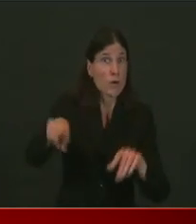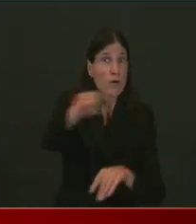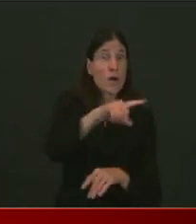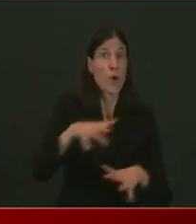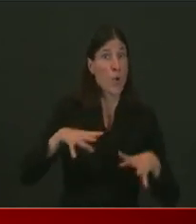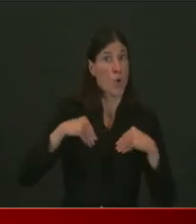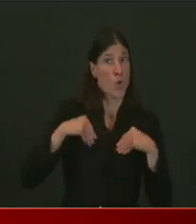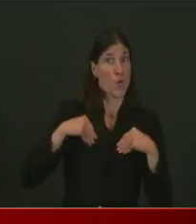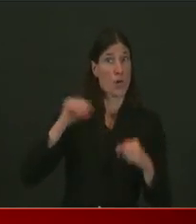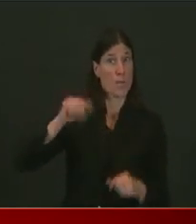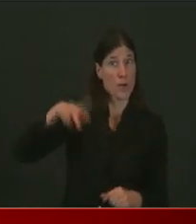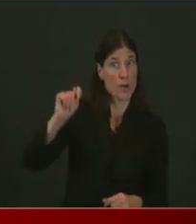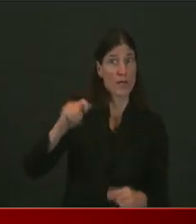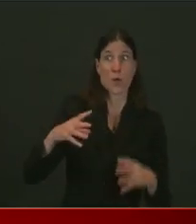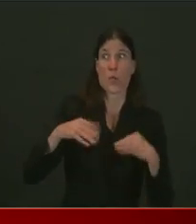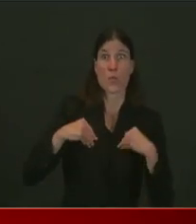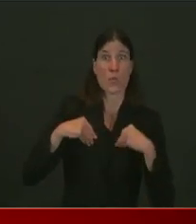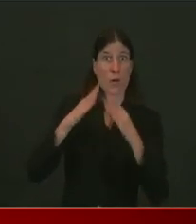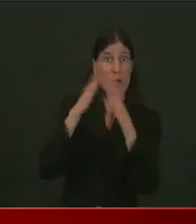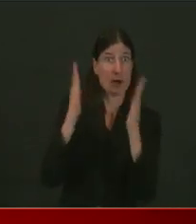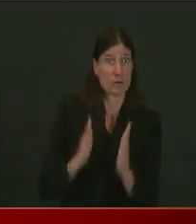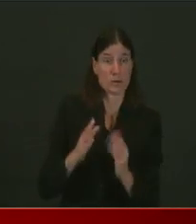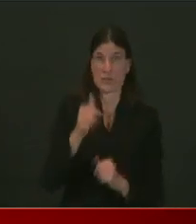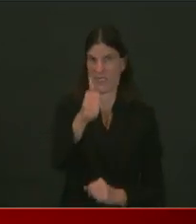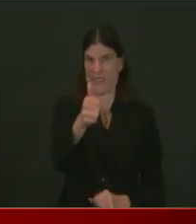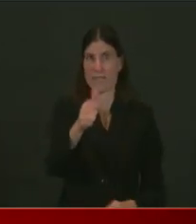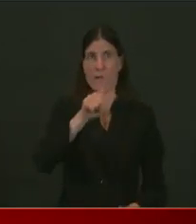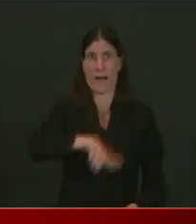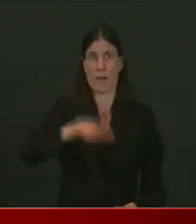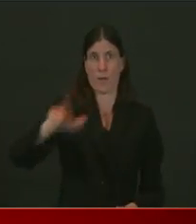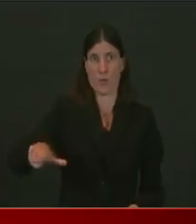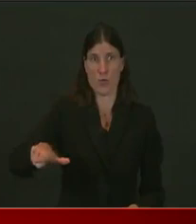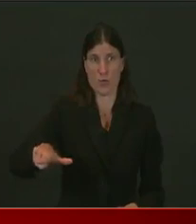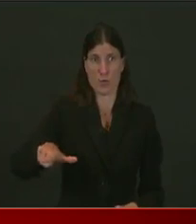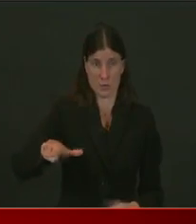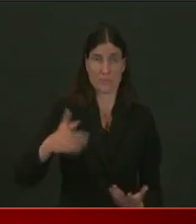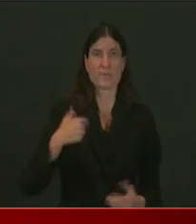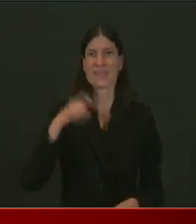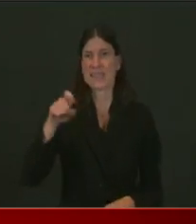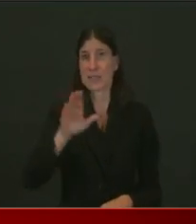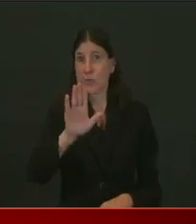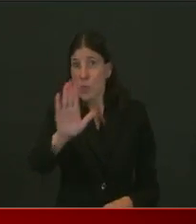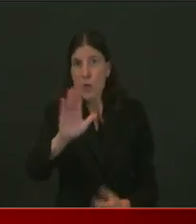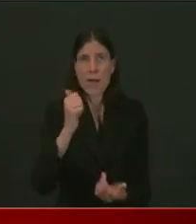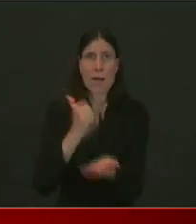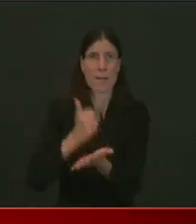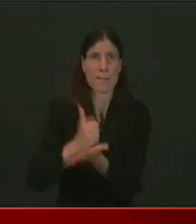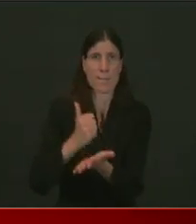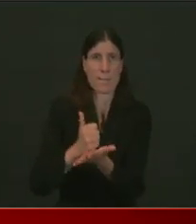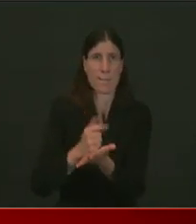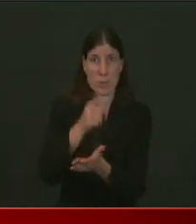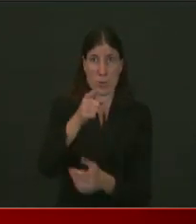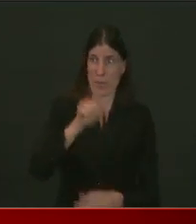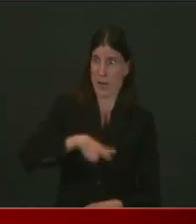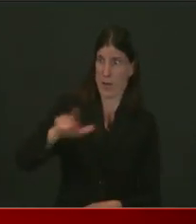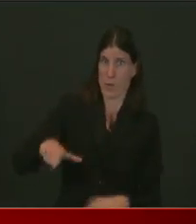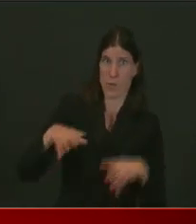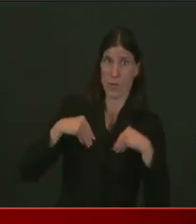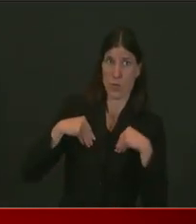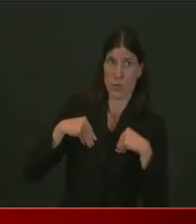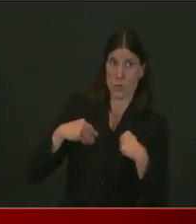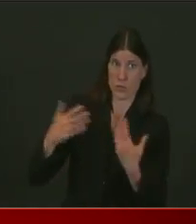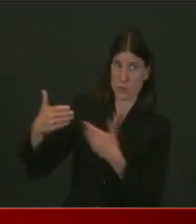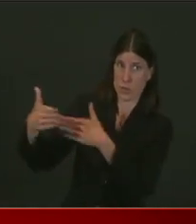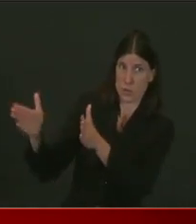in here at different points. I've been up here asking everyone to do their part. And you've all said yes,